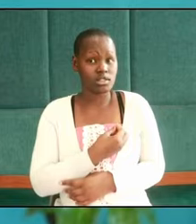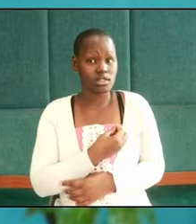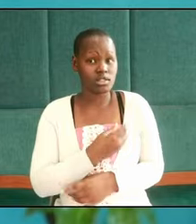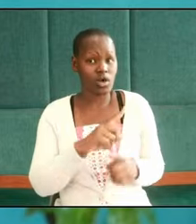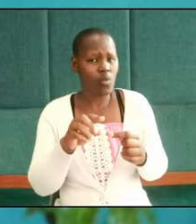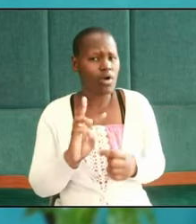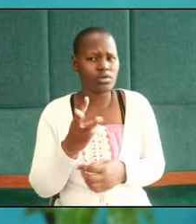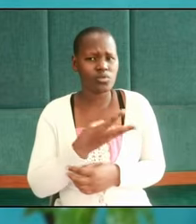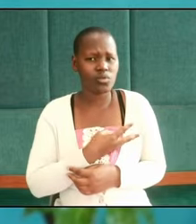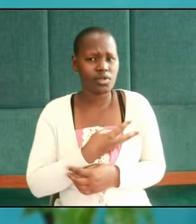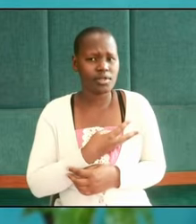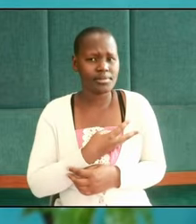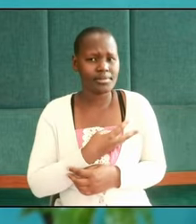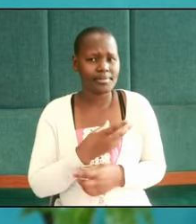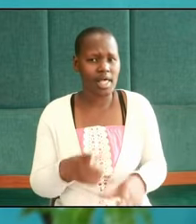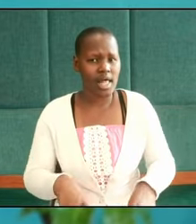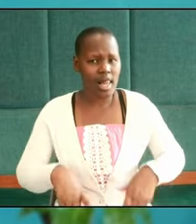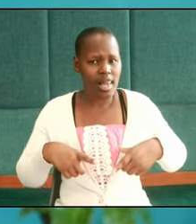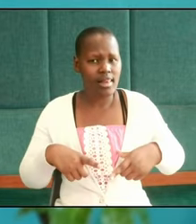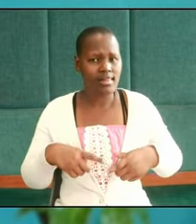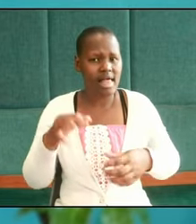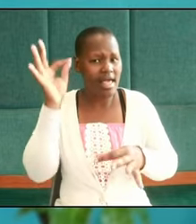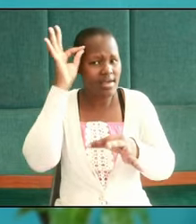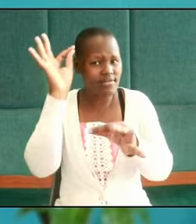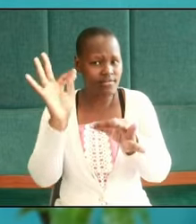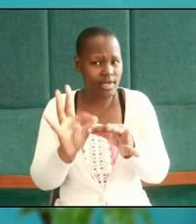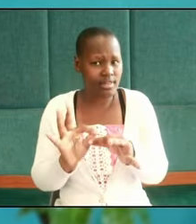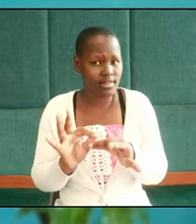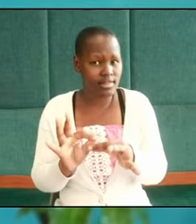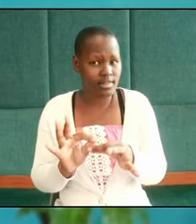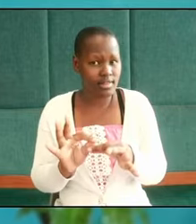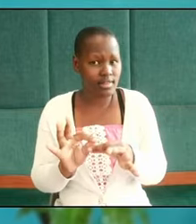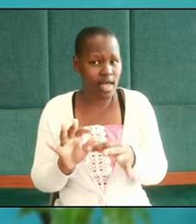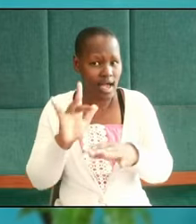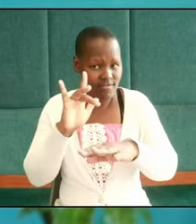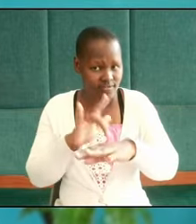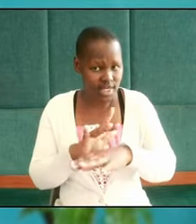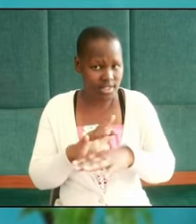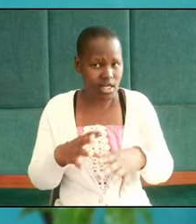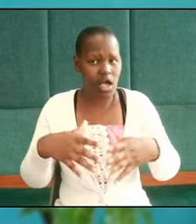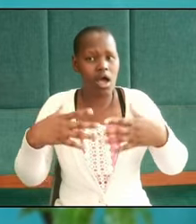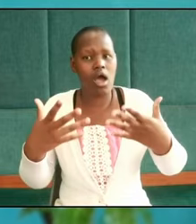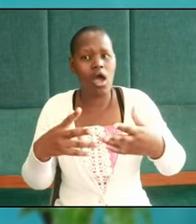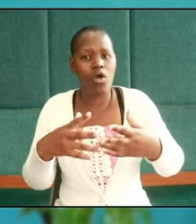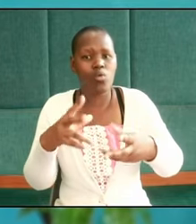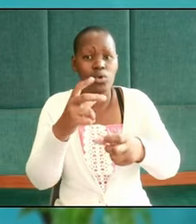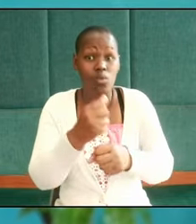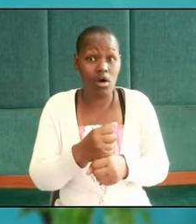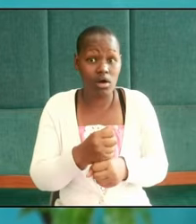we leave this faith it will affect how we work